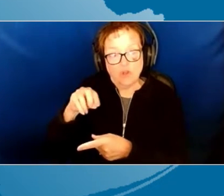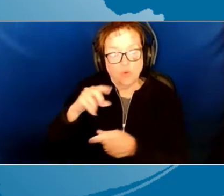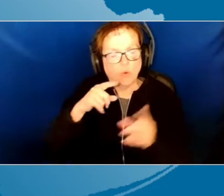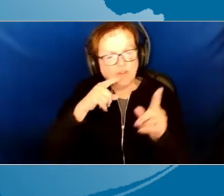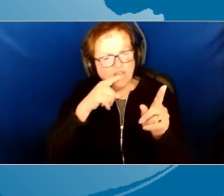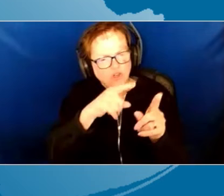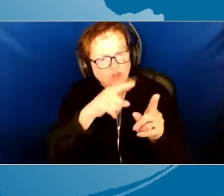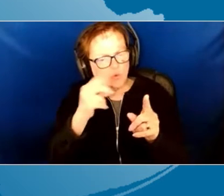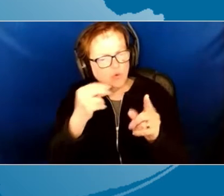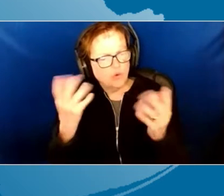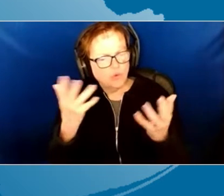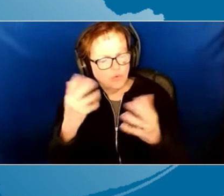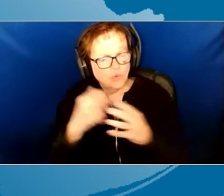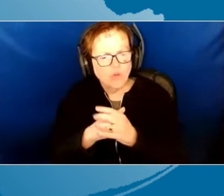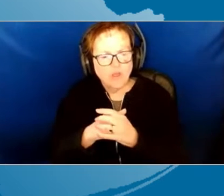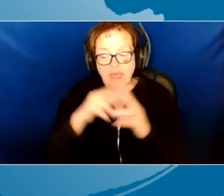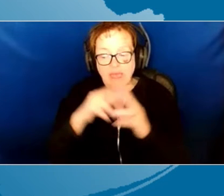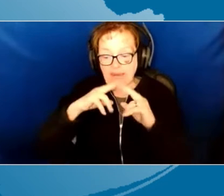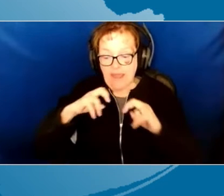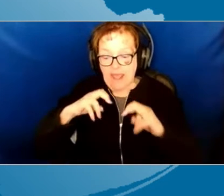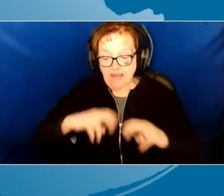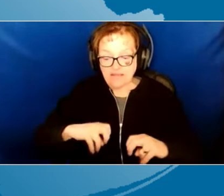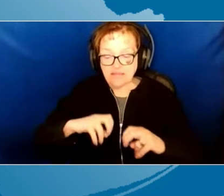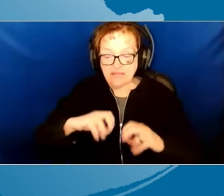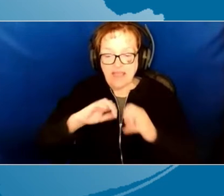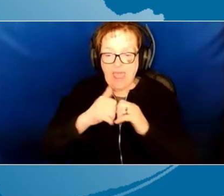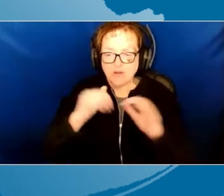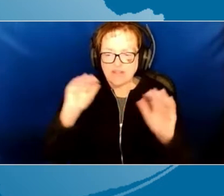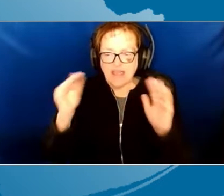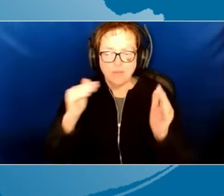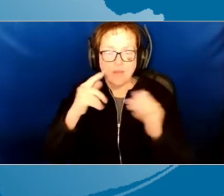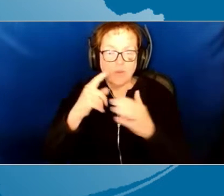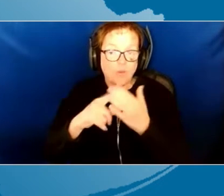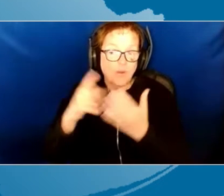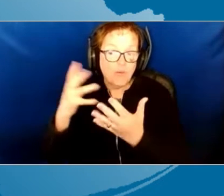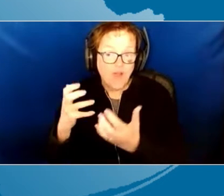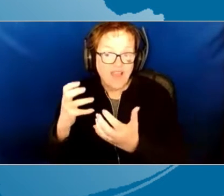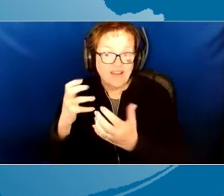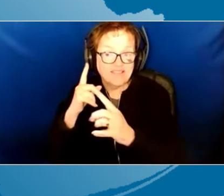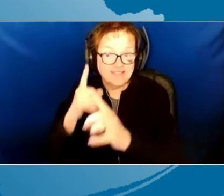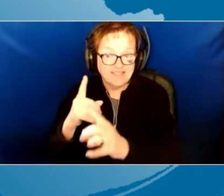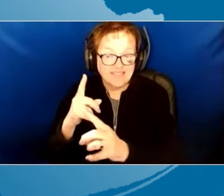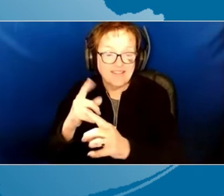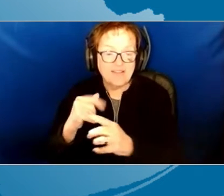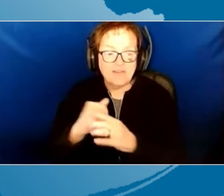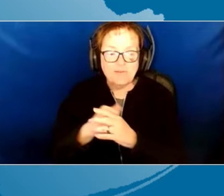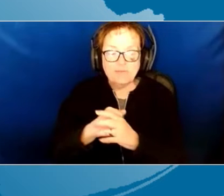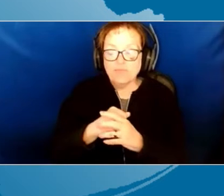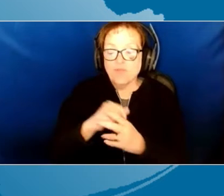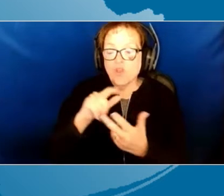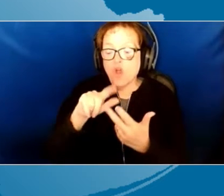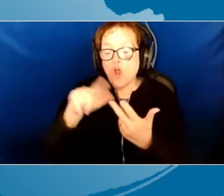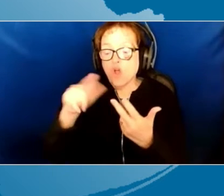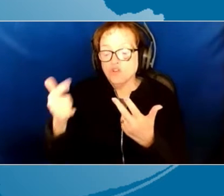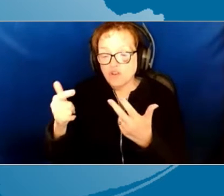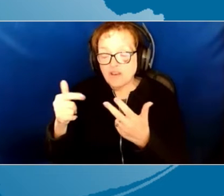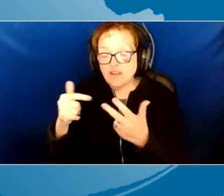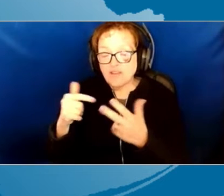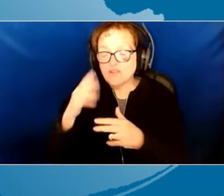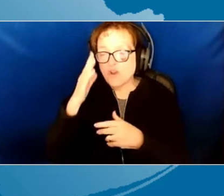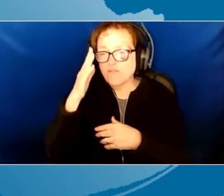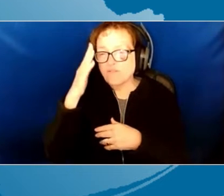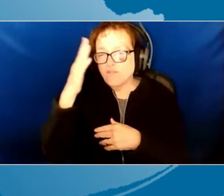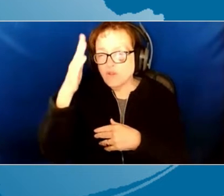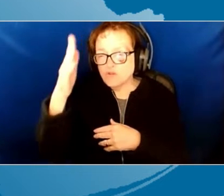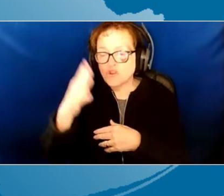Analysis. How does that compare to what you want to have happen? Alternatives are our future oriented questions. What